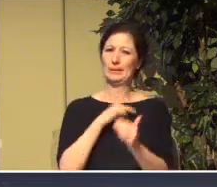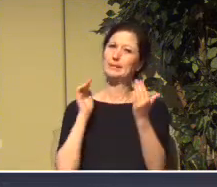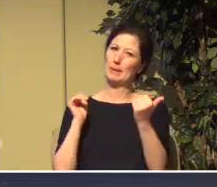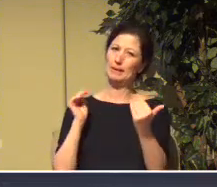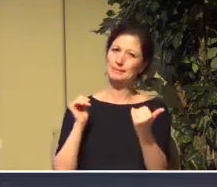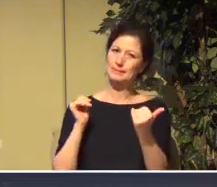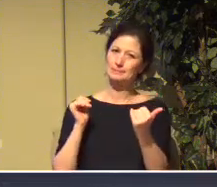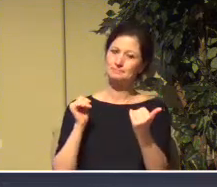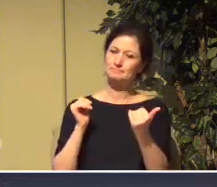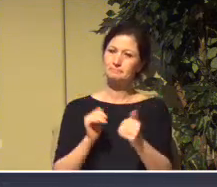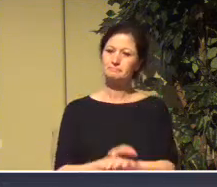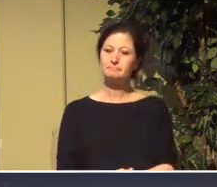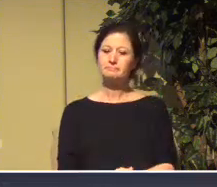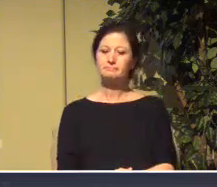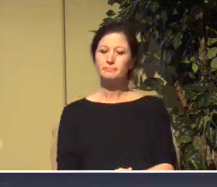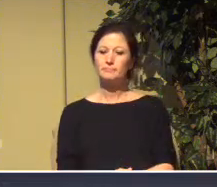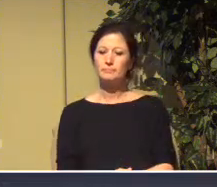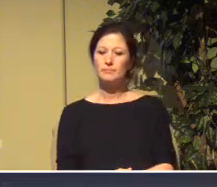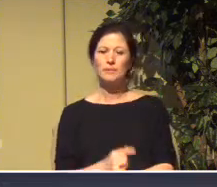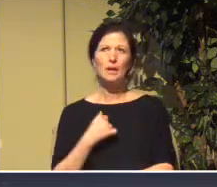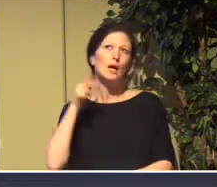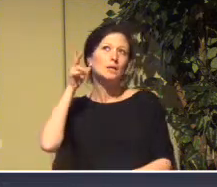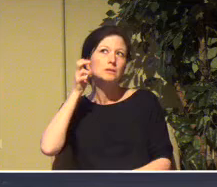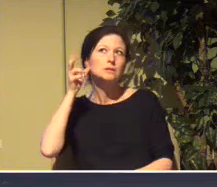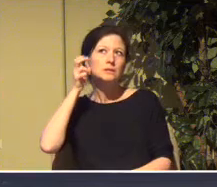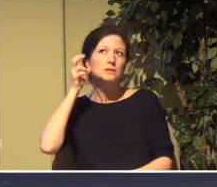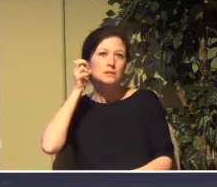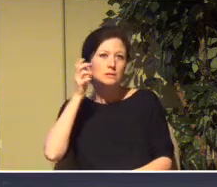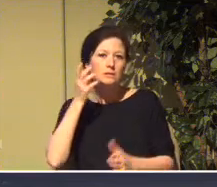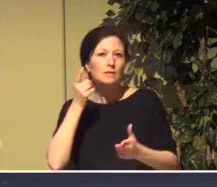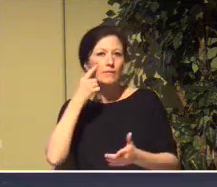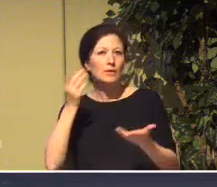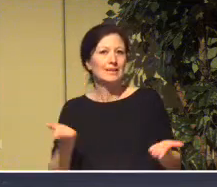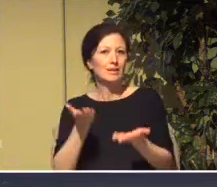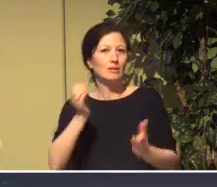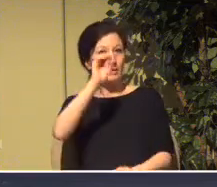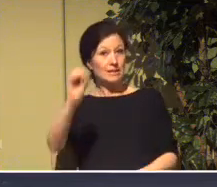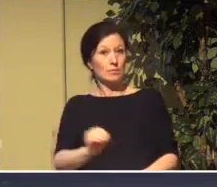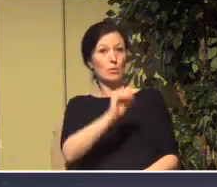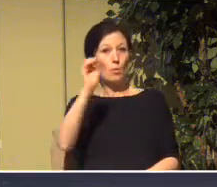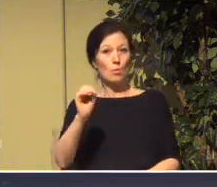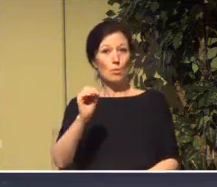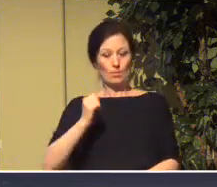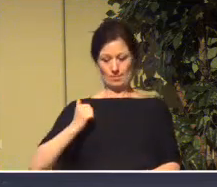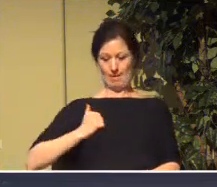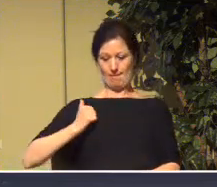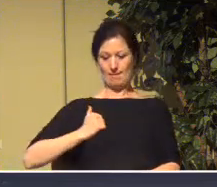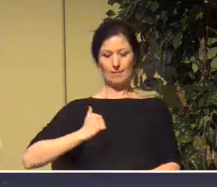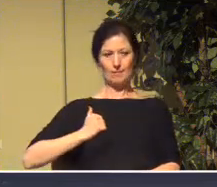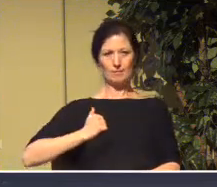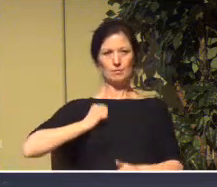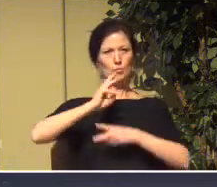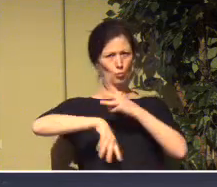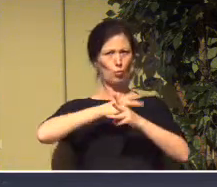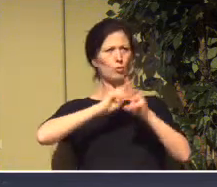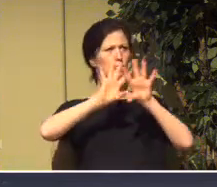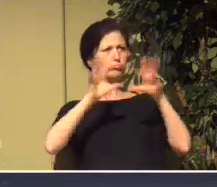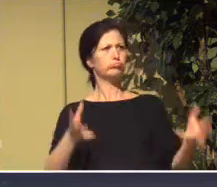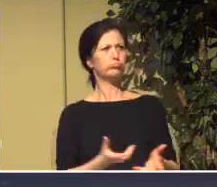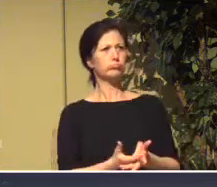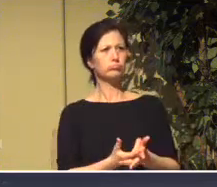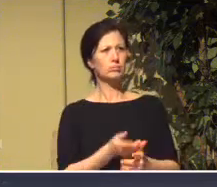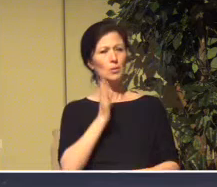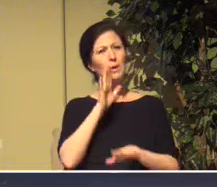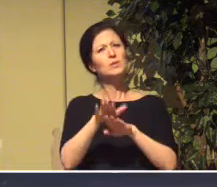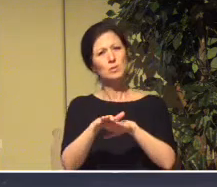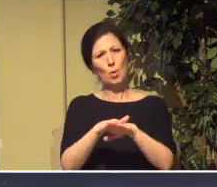When I listen to what they're saying here in Ontario and across Canada and around the world even, it's going to